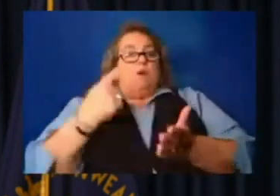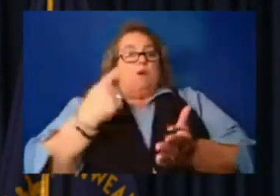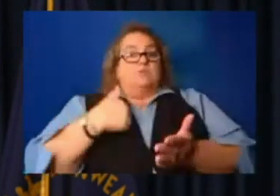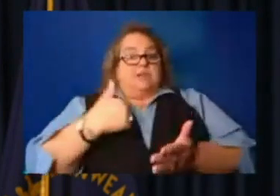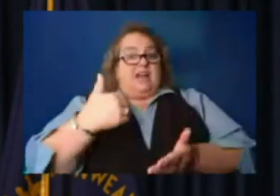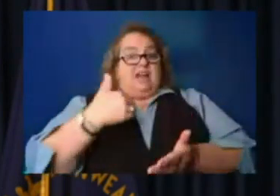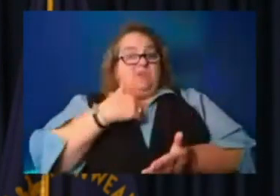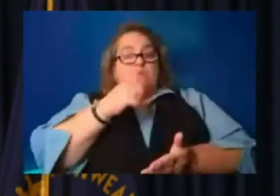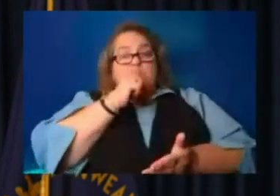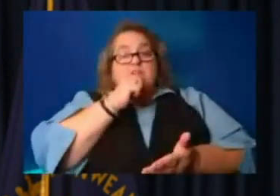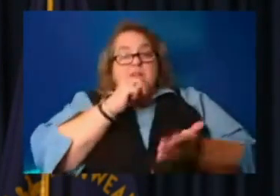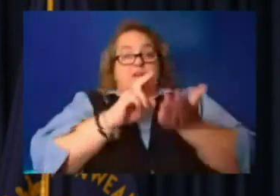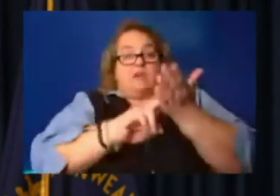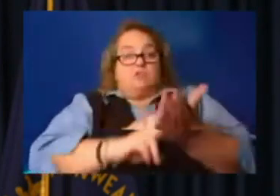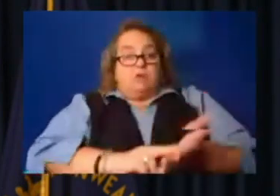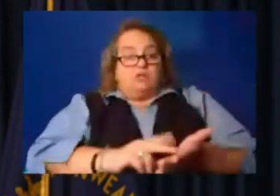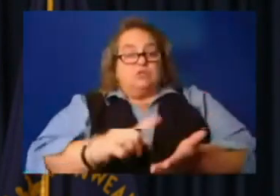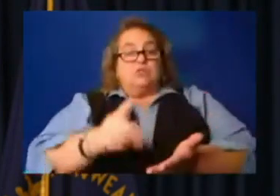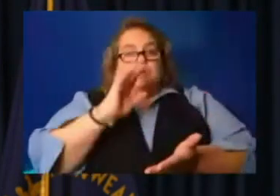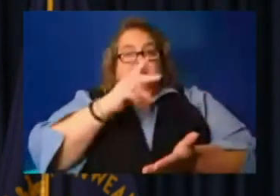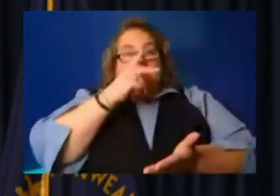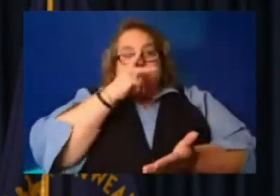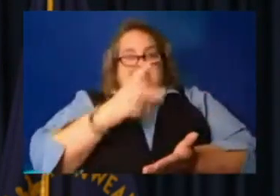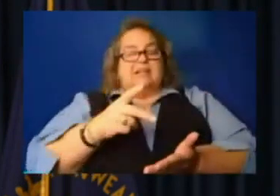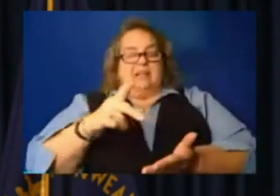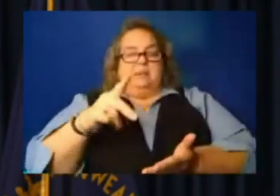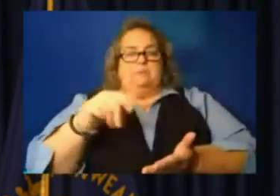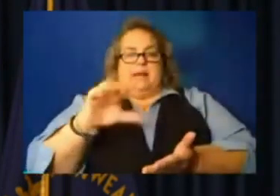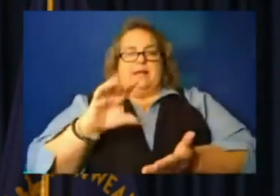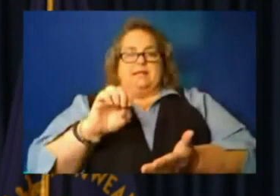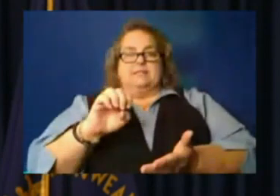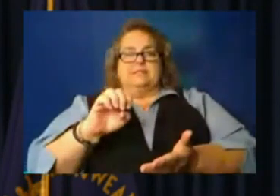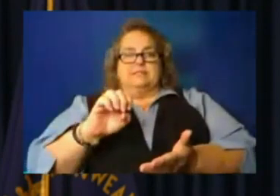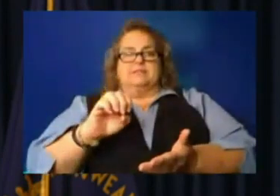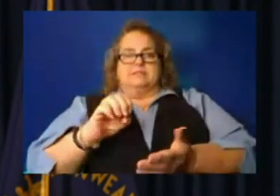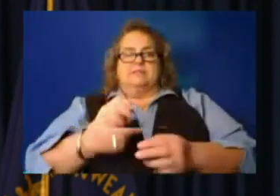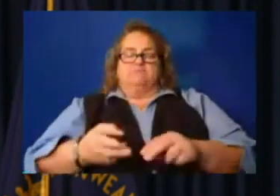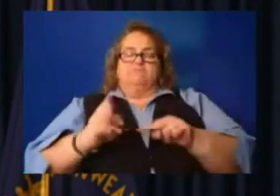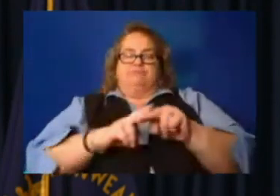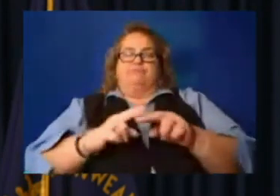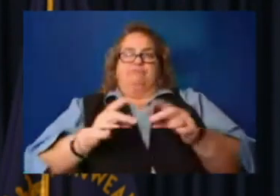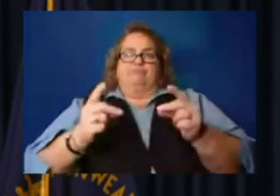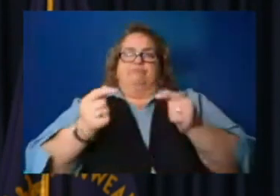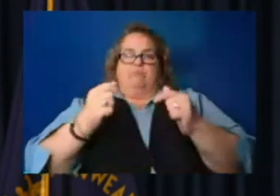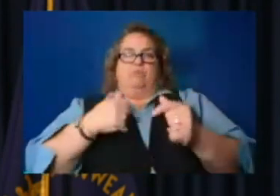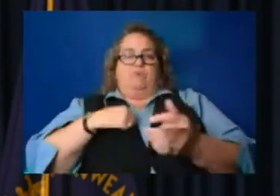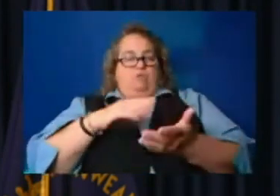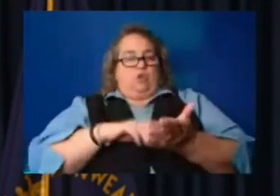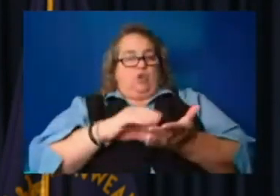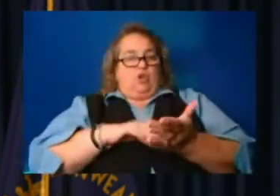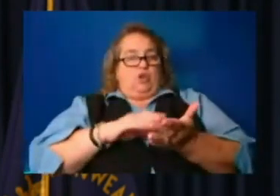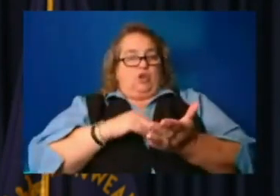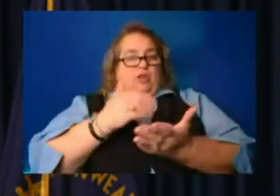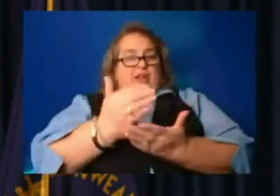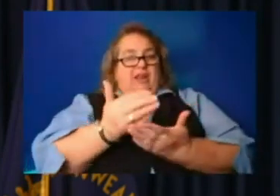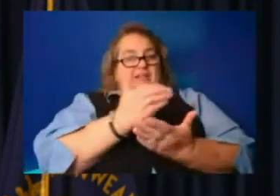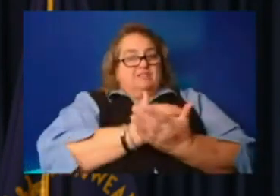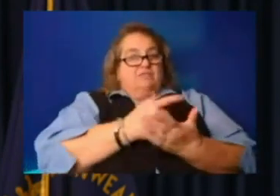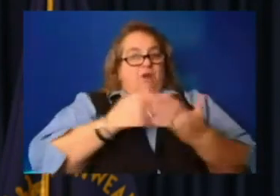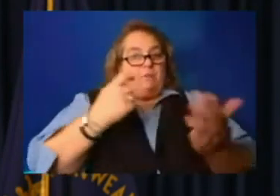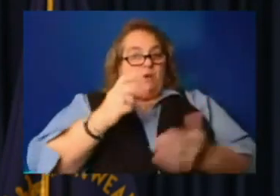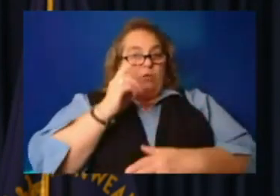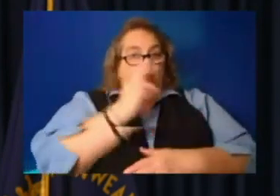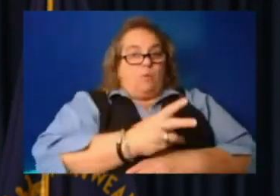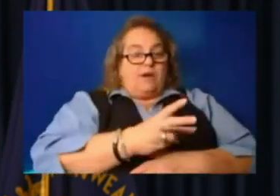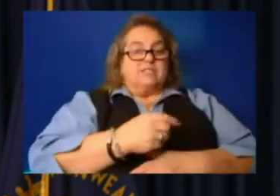you will see it pace pick up significantly. We have learned lessons from the West. We think we know